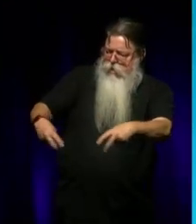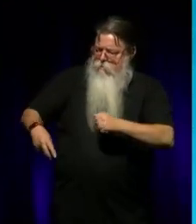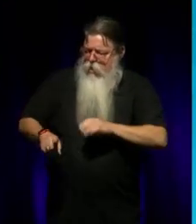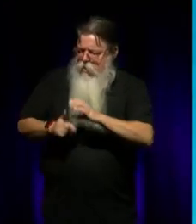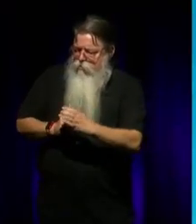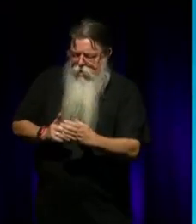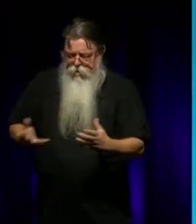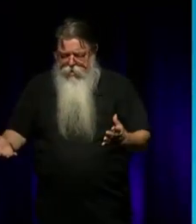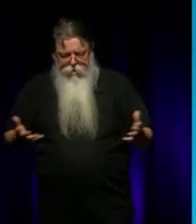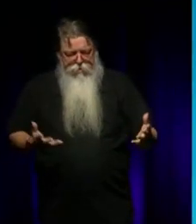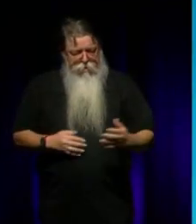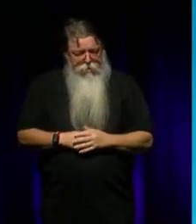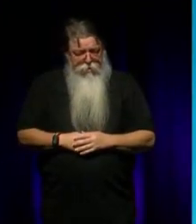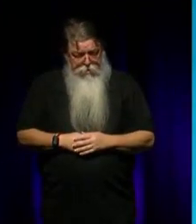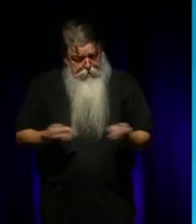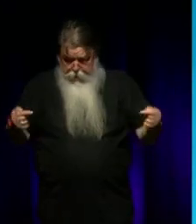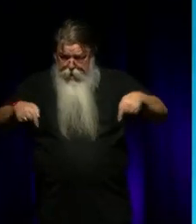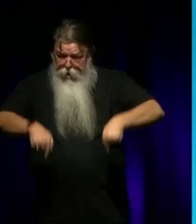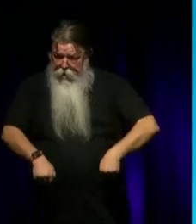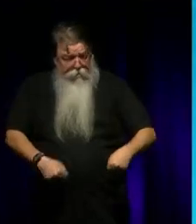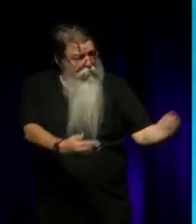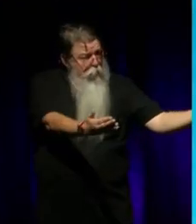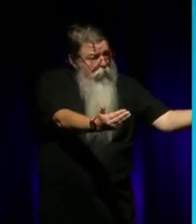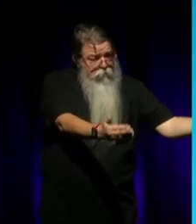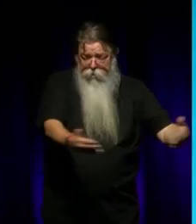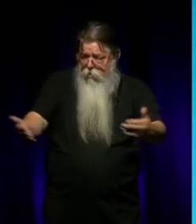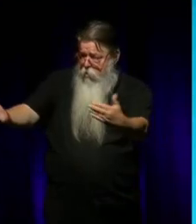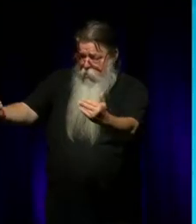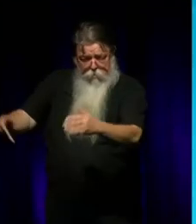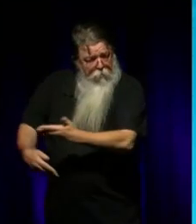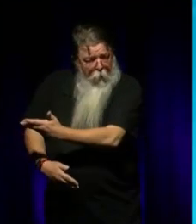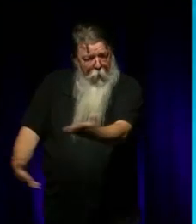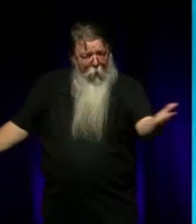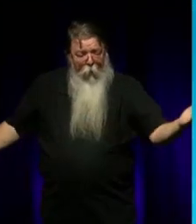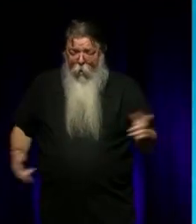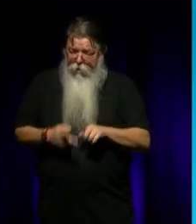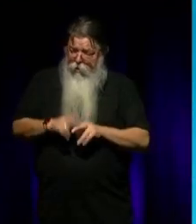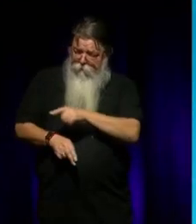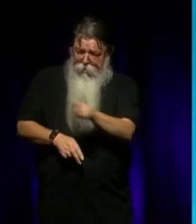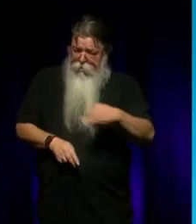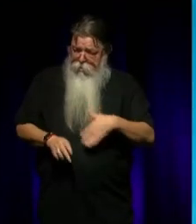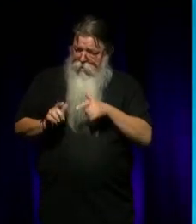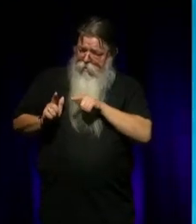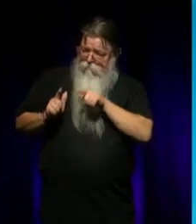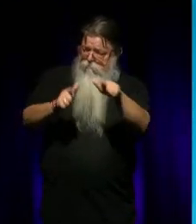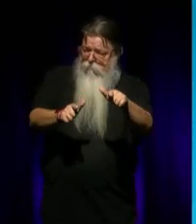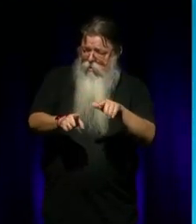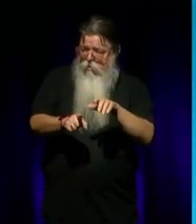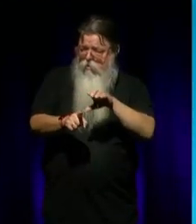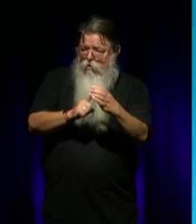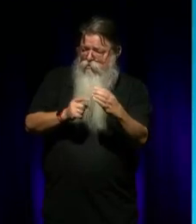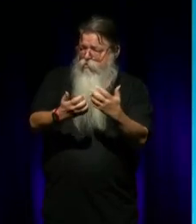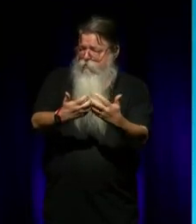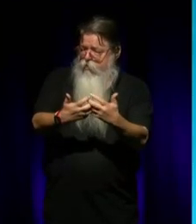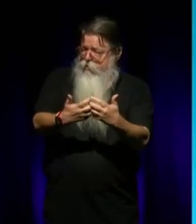in our backyard. You know, you want to come in, you want to go to cultural university and learn knowledge? Then come in a